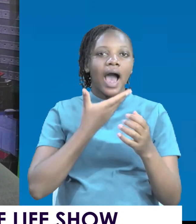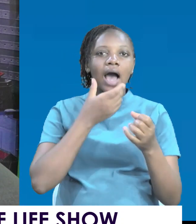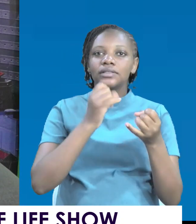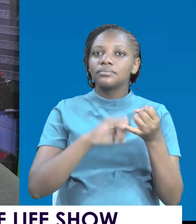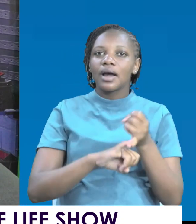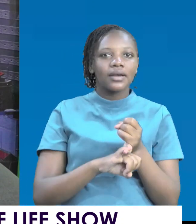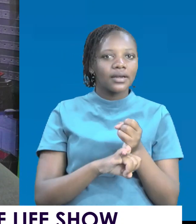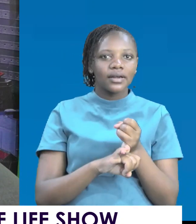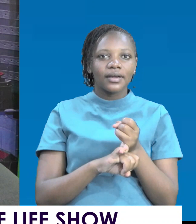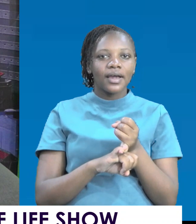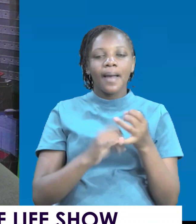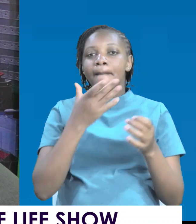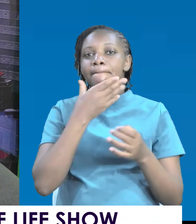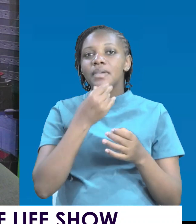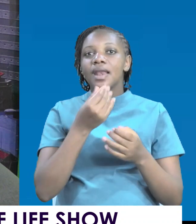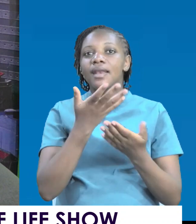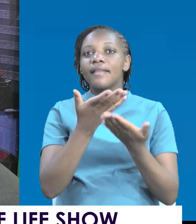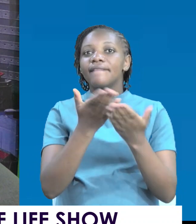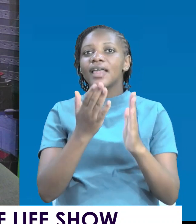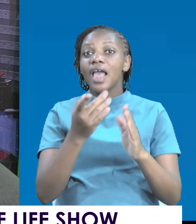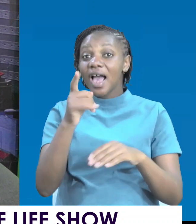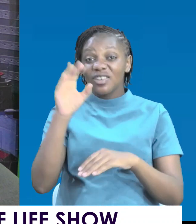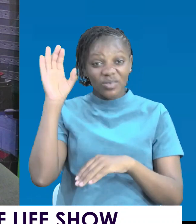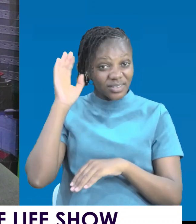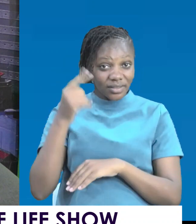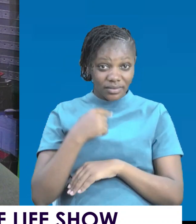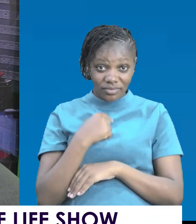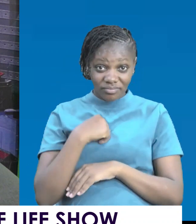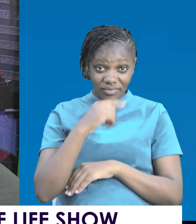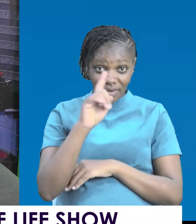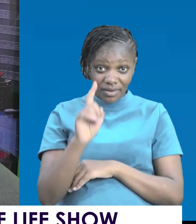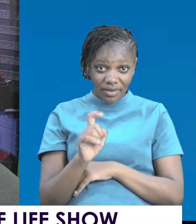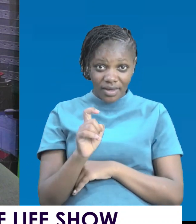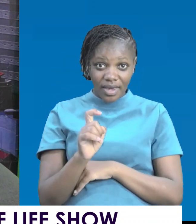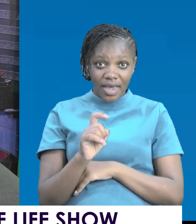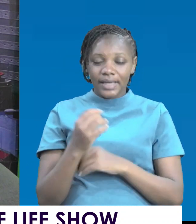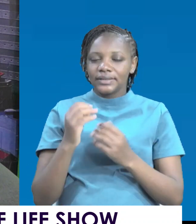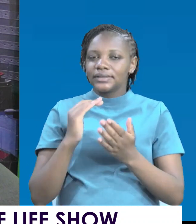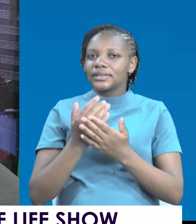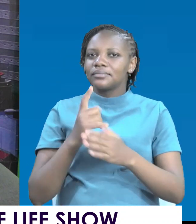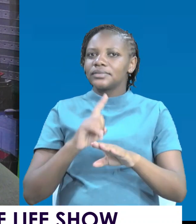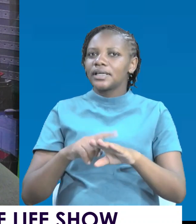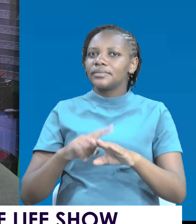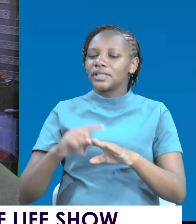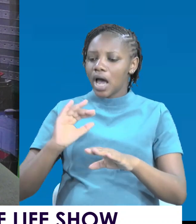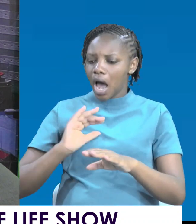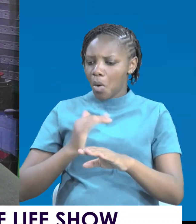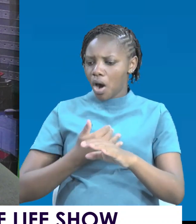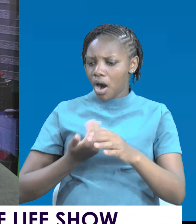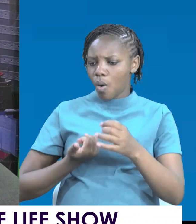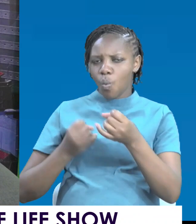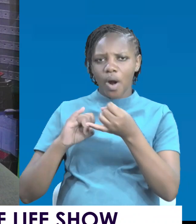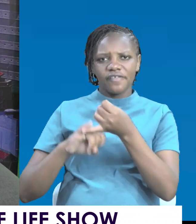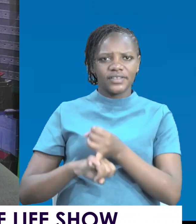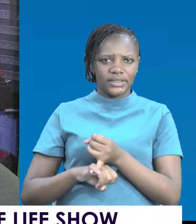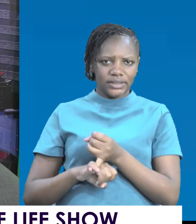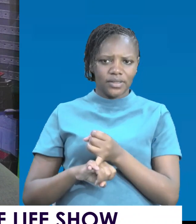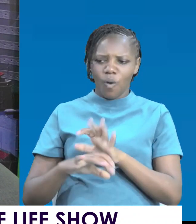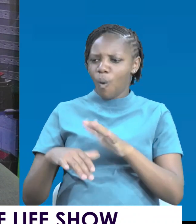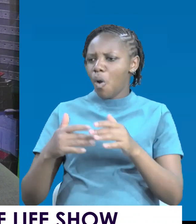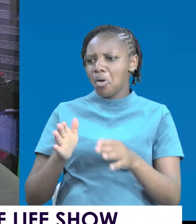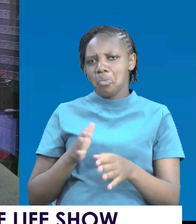Men, are you out there? Are you listening to me? Many times our wives, our women, our ladies